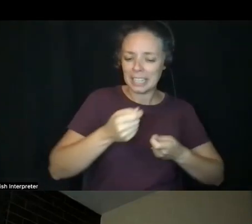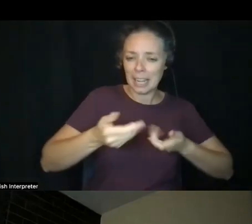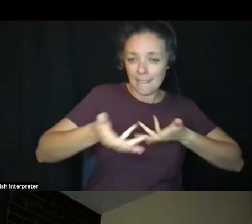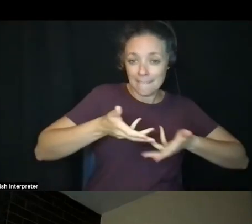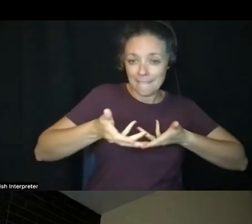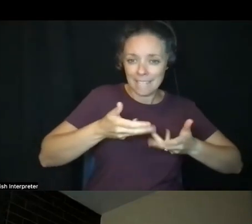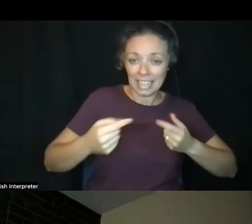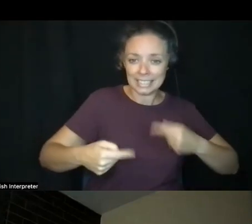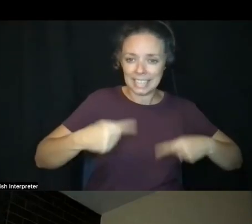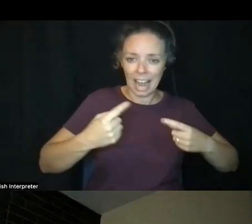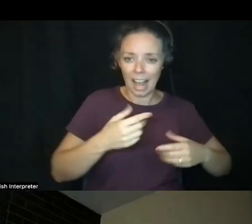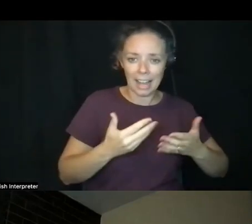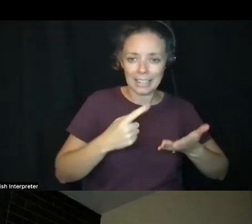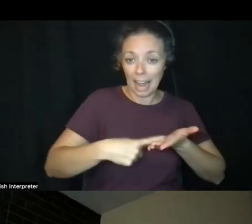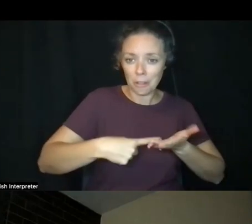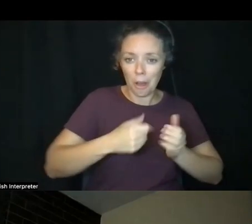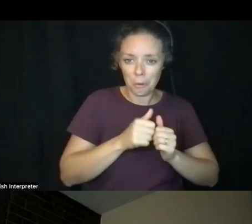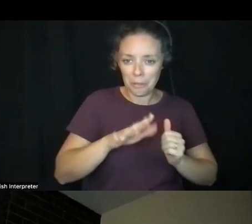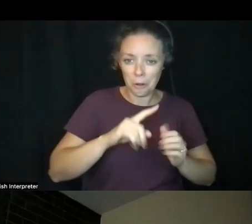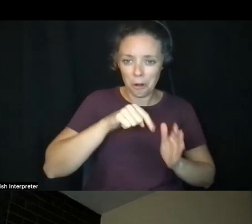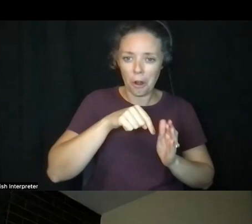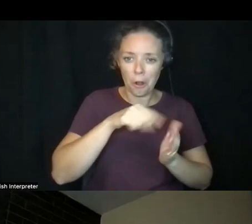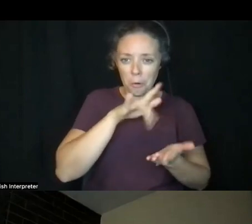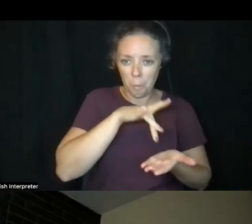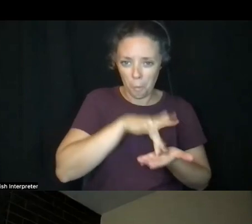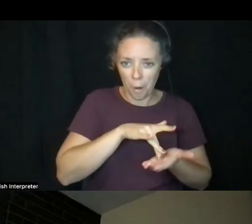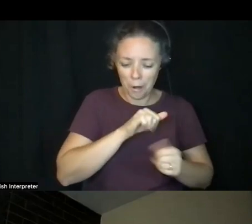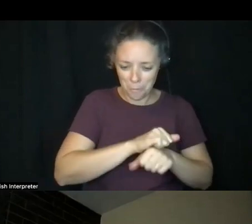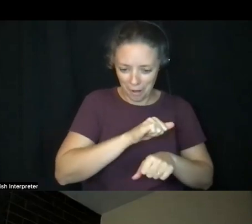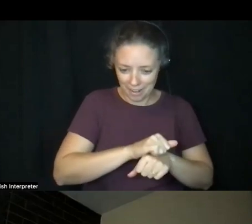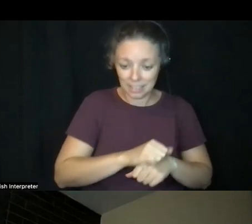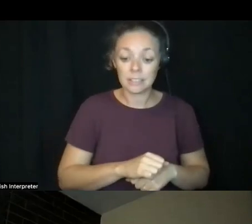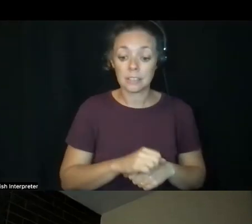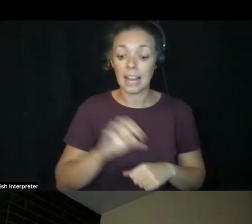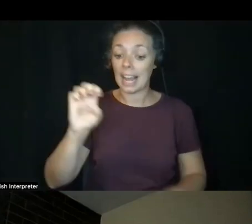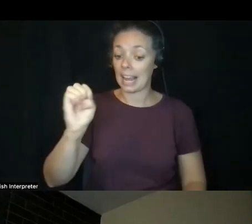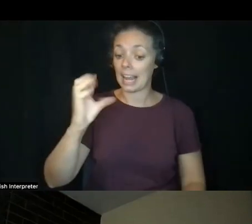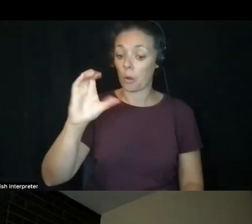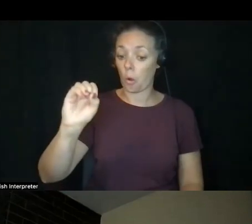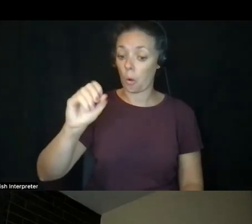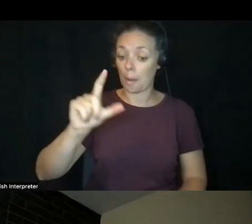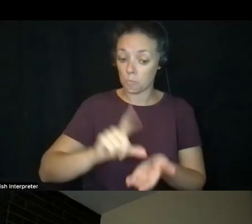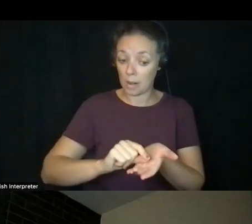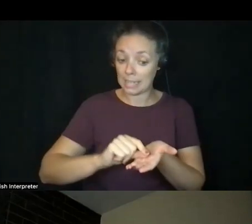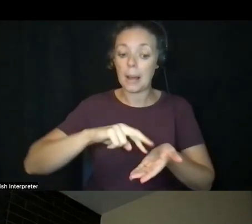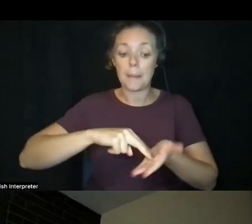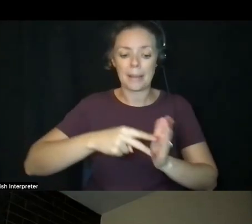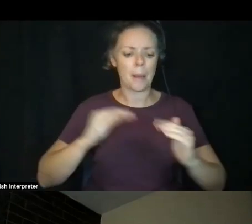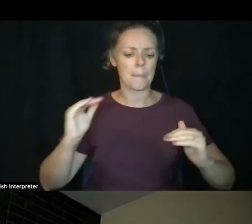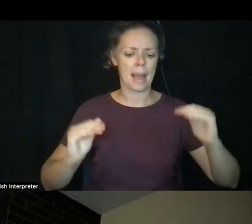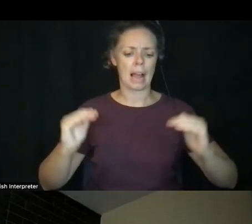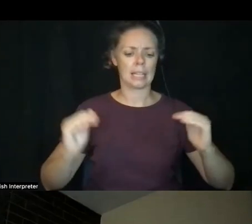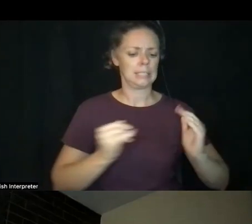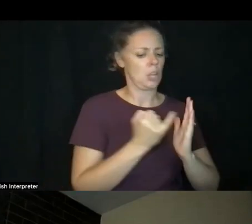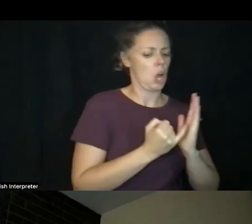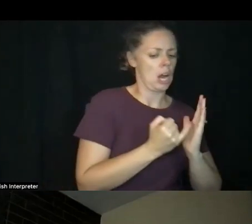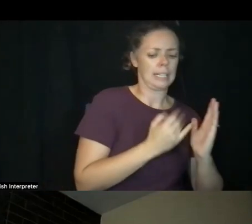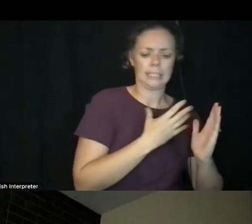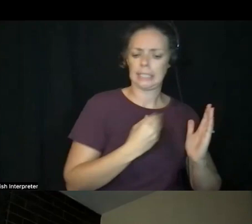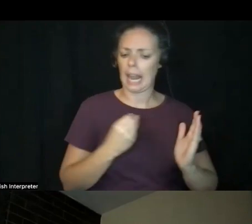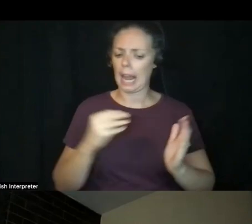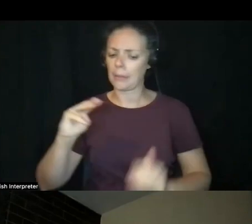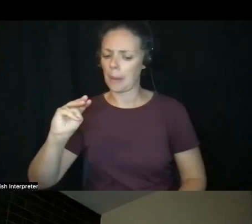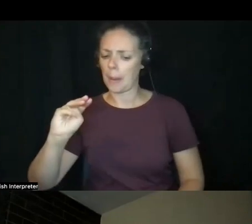work. An echo print is a balance between the artist and the medium, requiring both intention and surrender.